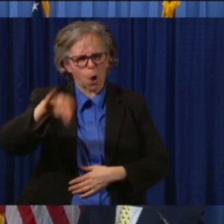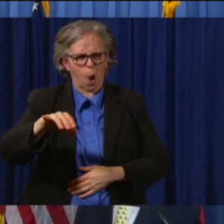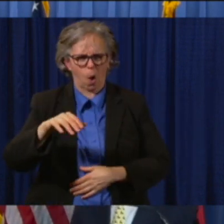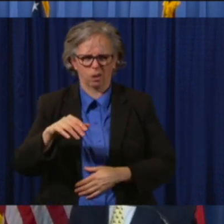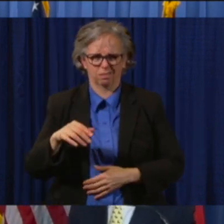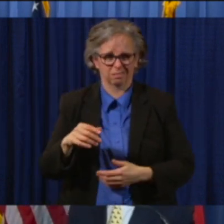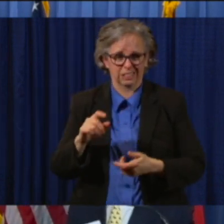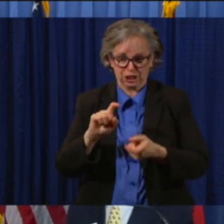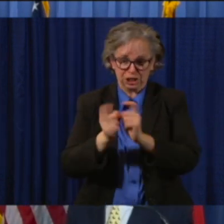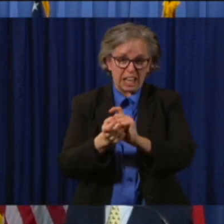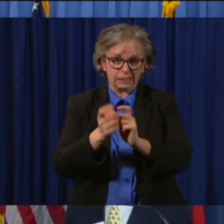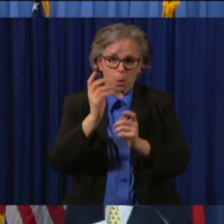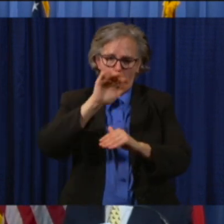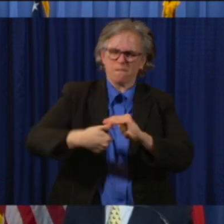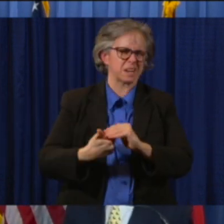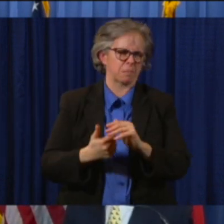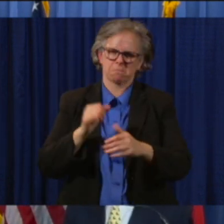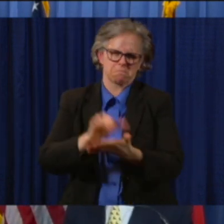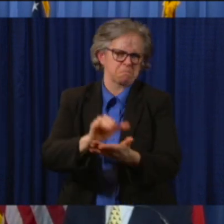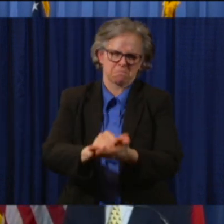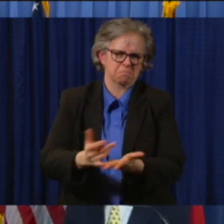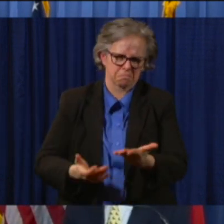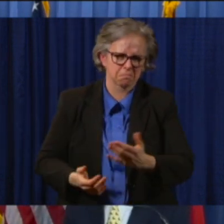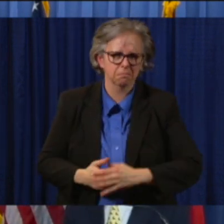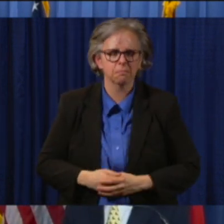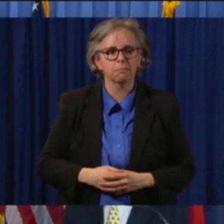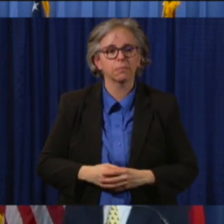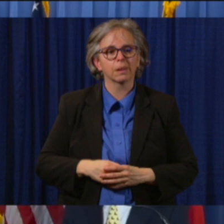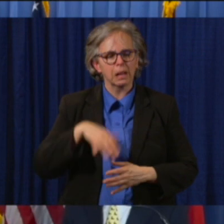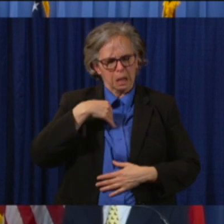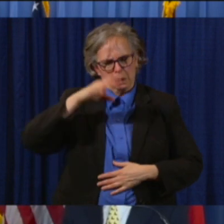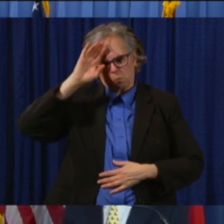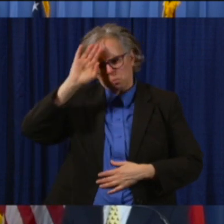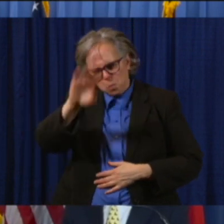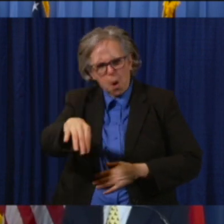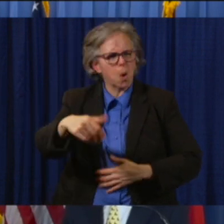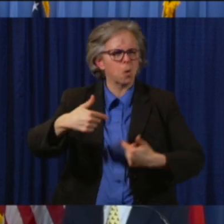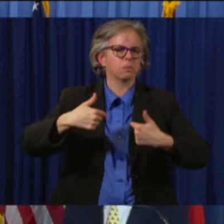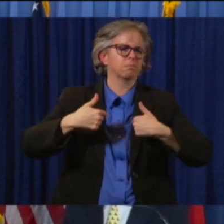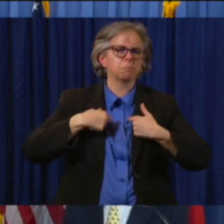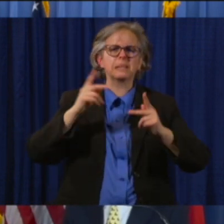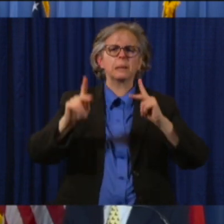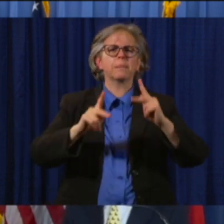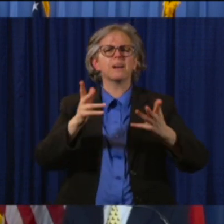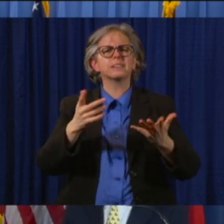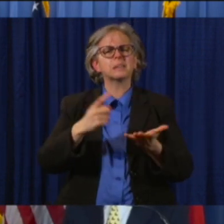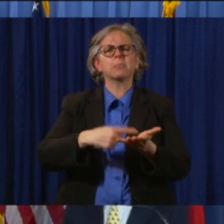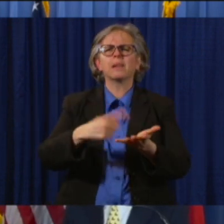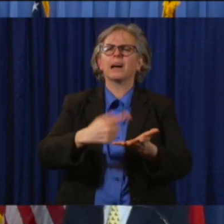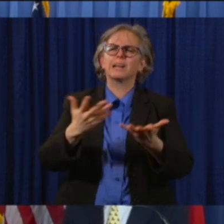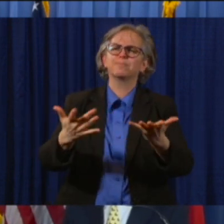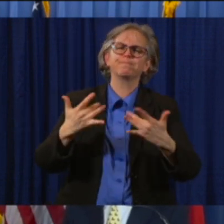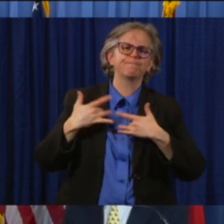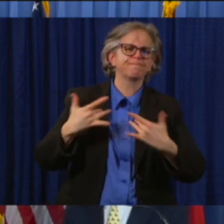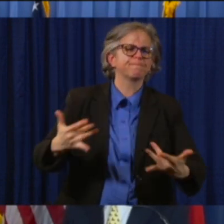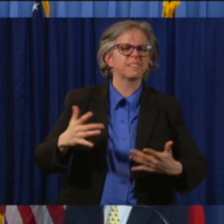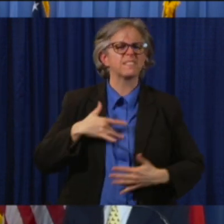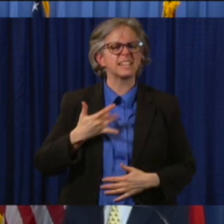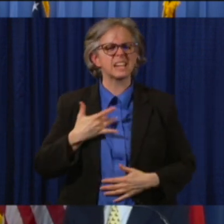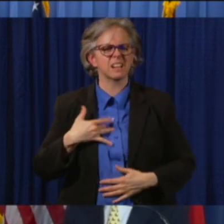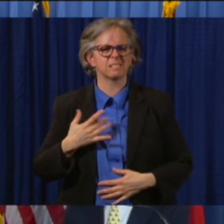And I know people sometimes feel that we can't move fast enough.